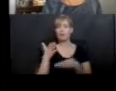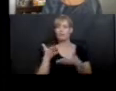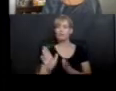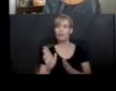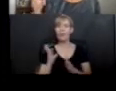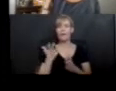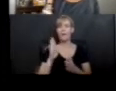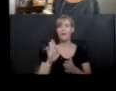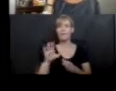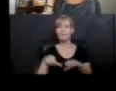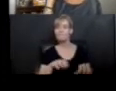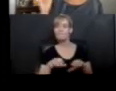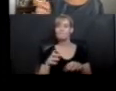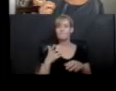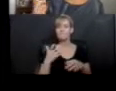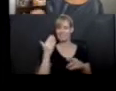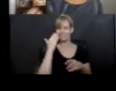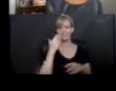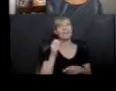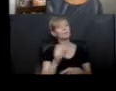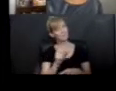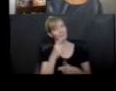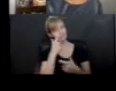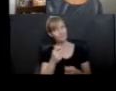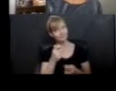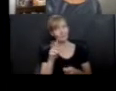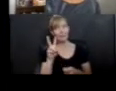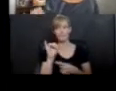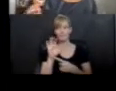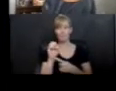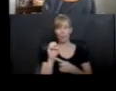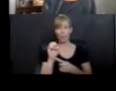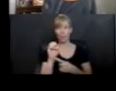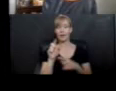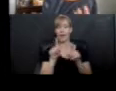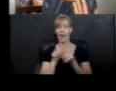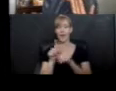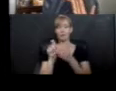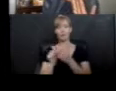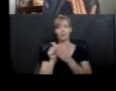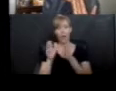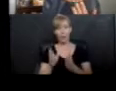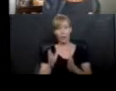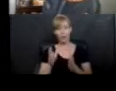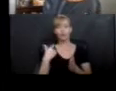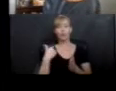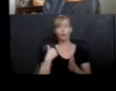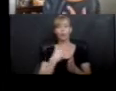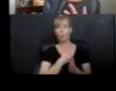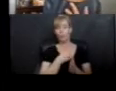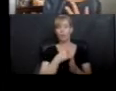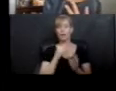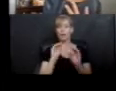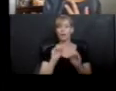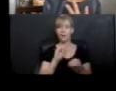just. No, it's interesting because voice is also something as a writer that, you we talk about, we have characters and we